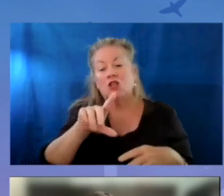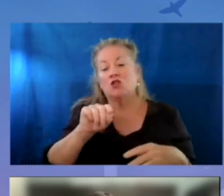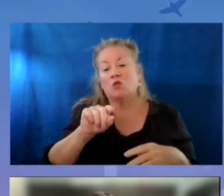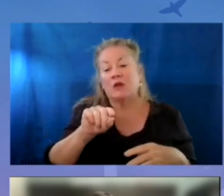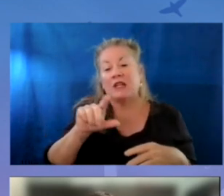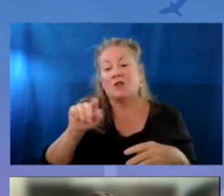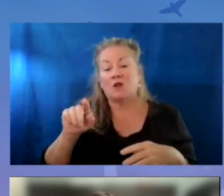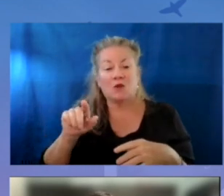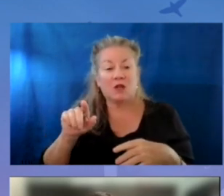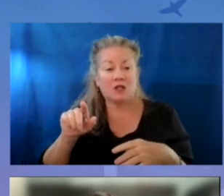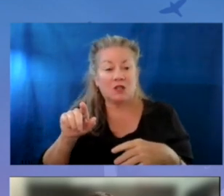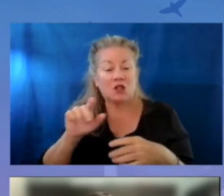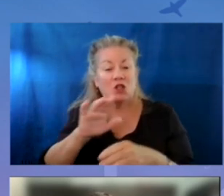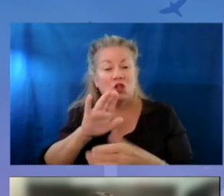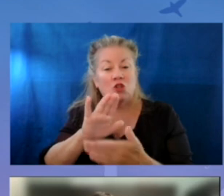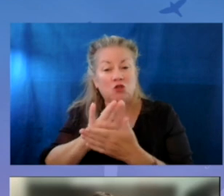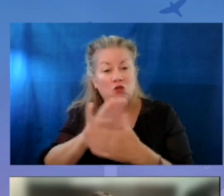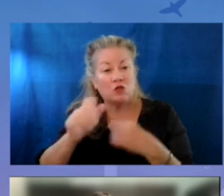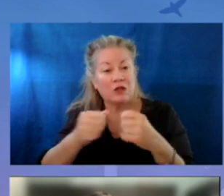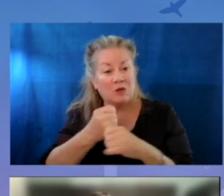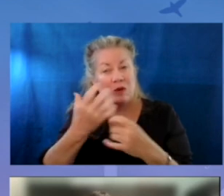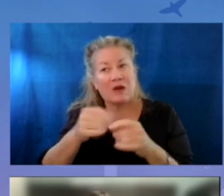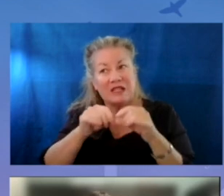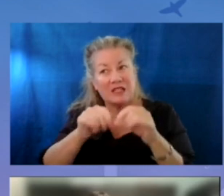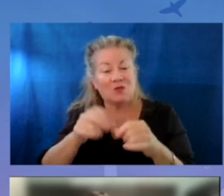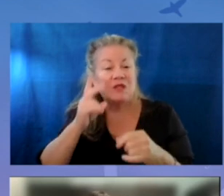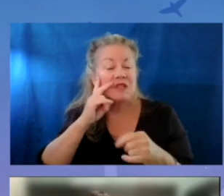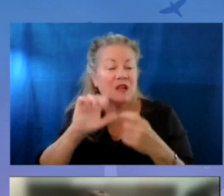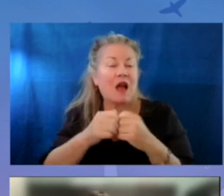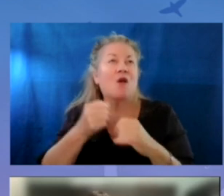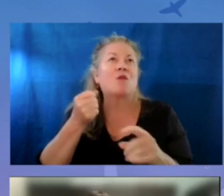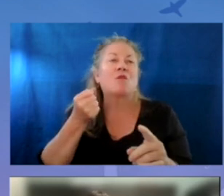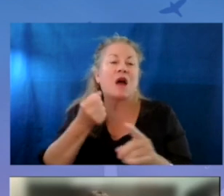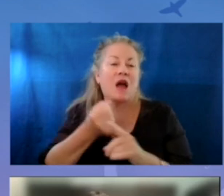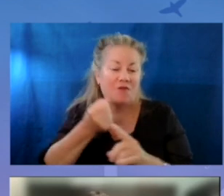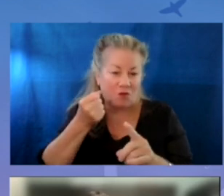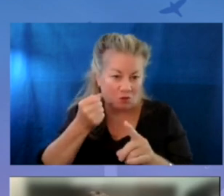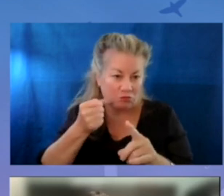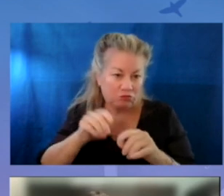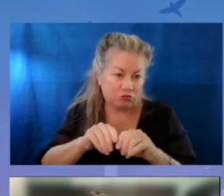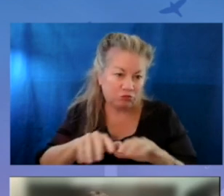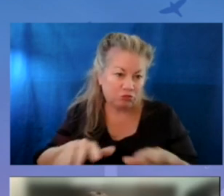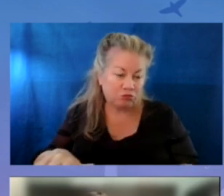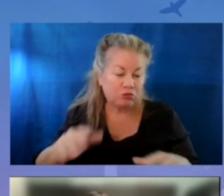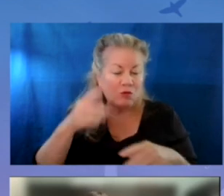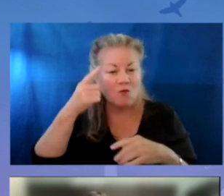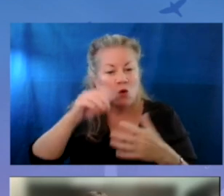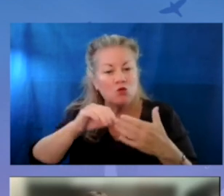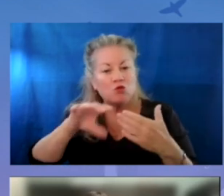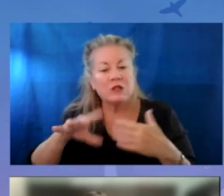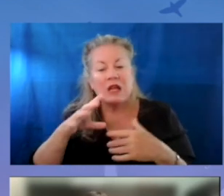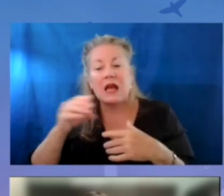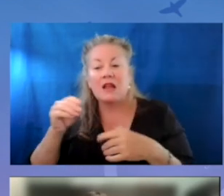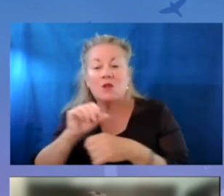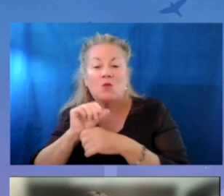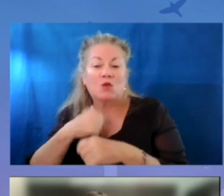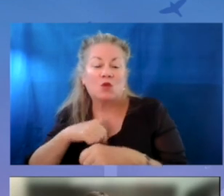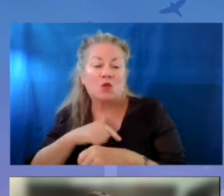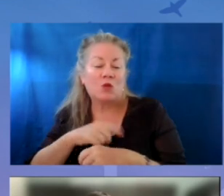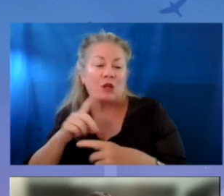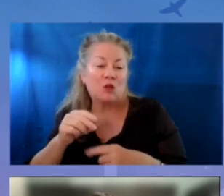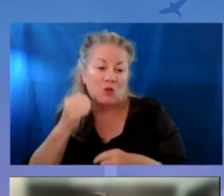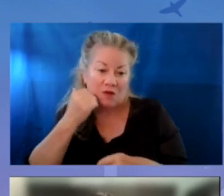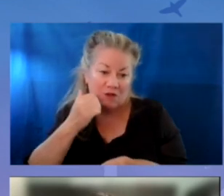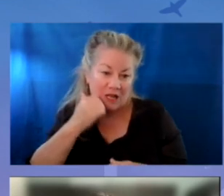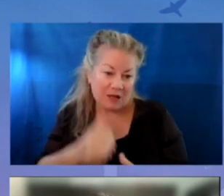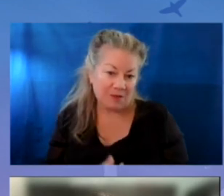2021 school year, we want to continue because we see how impactful it is for our students and the work that we do with